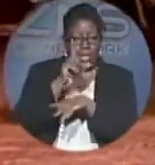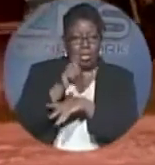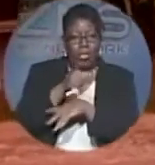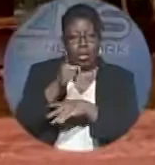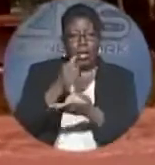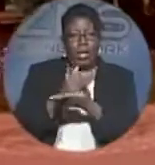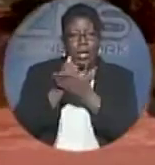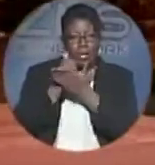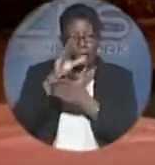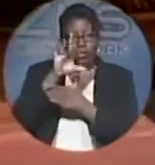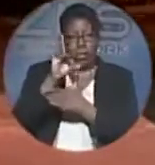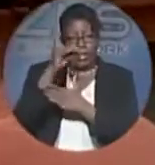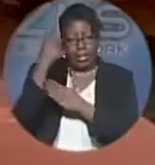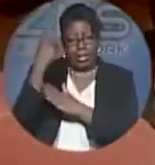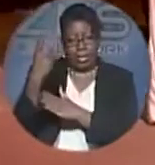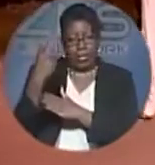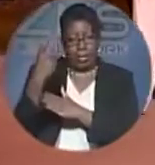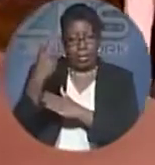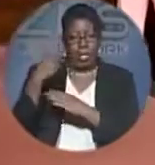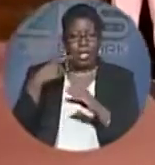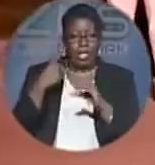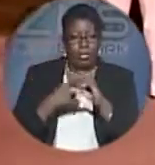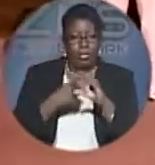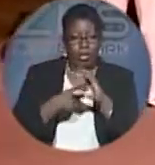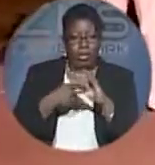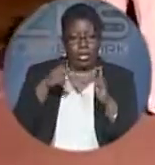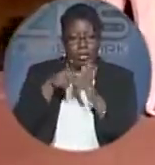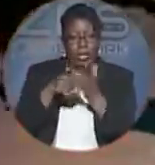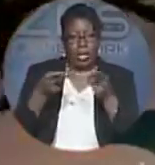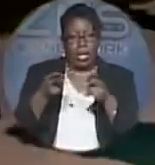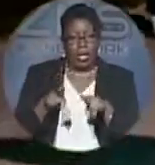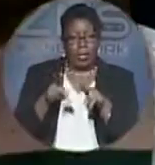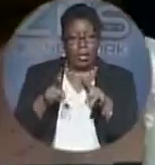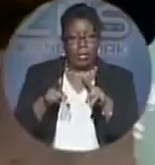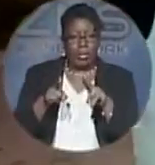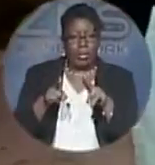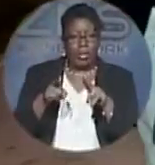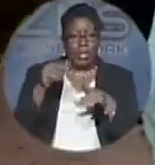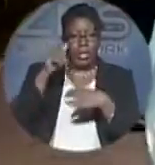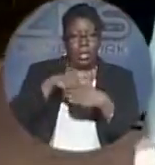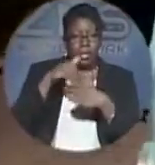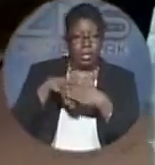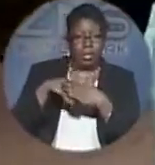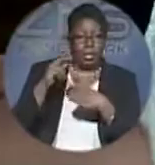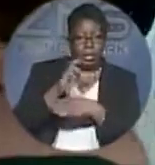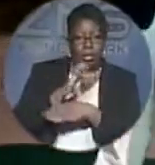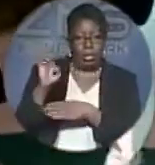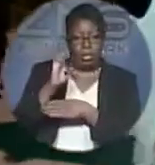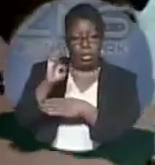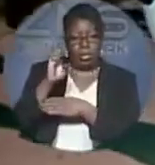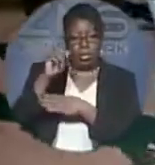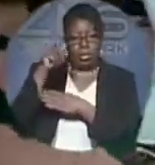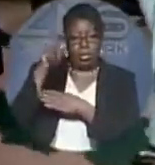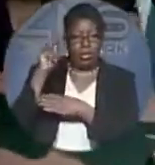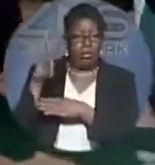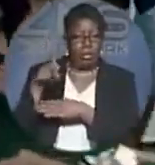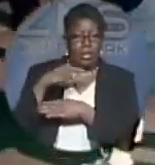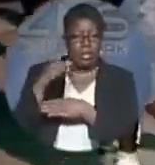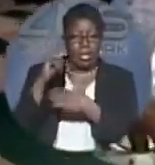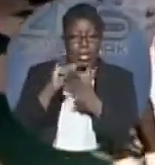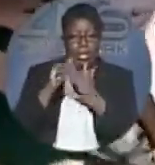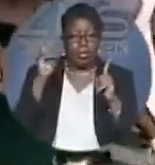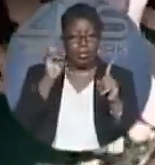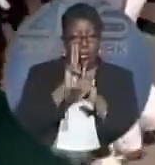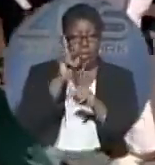murder suspects. Authorities confirmed that the murder occurred in the Eastern District of New Providence last night. Police say that the victim was reportedly approached